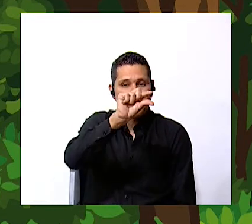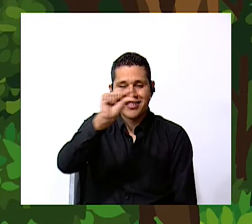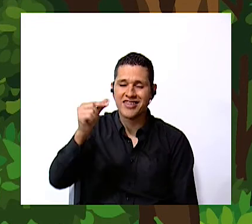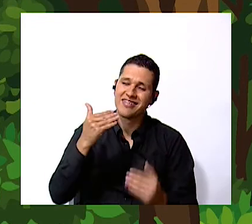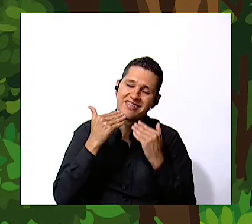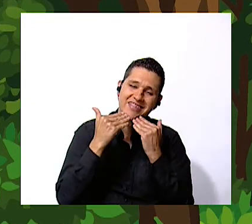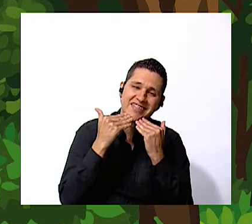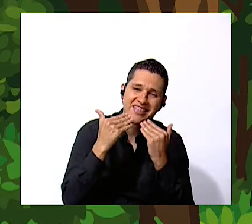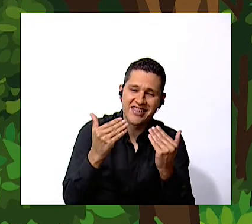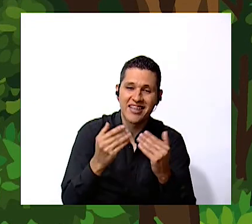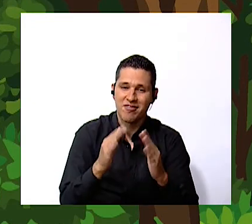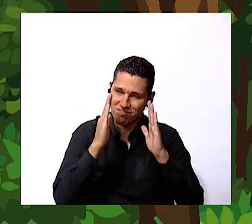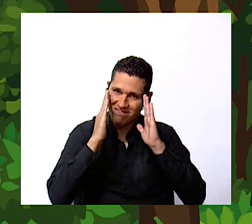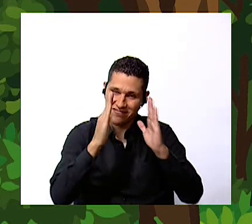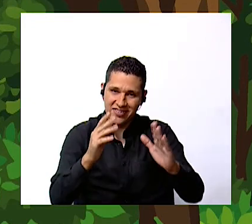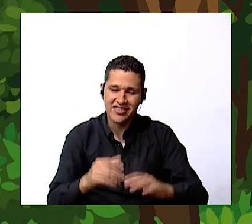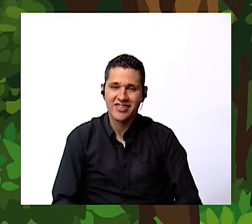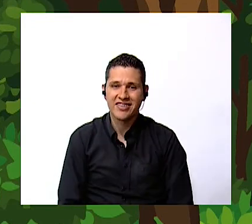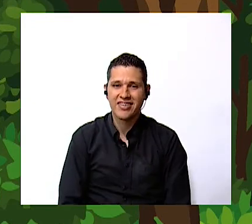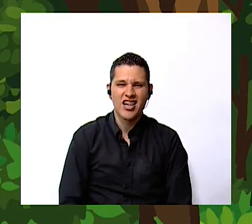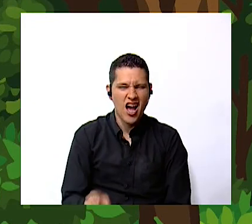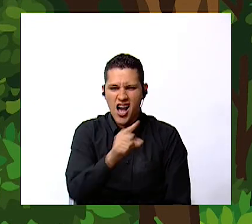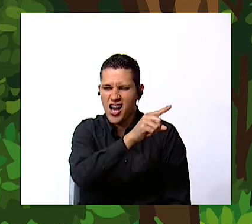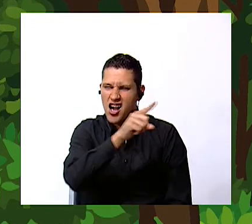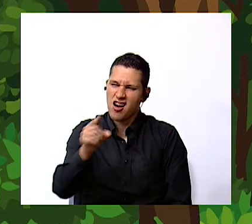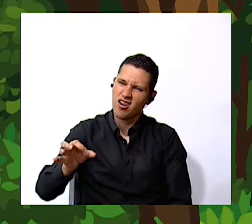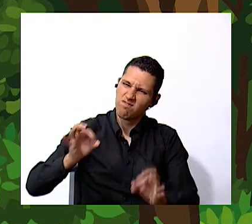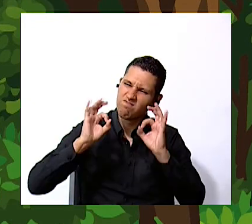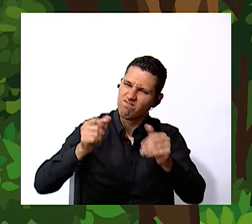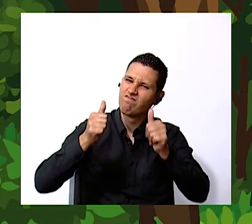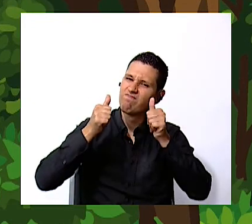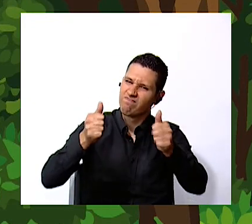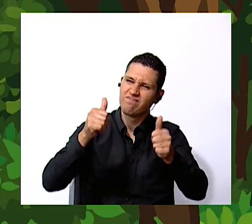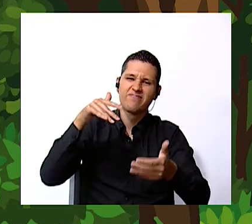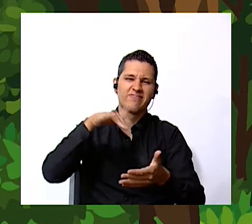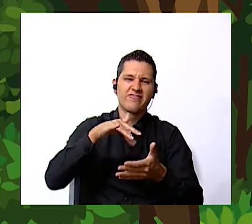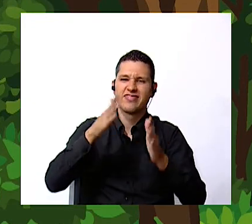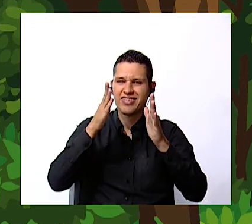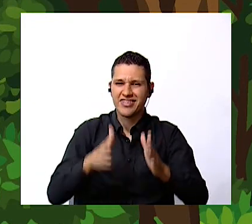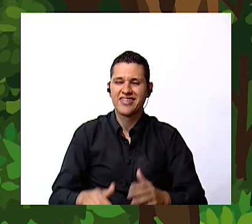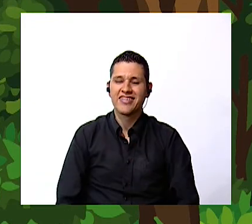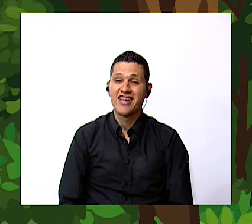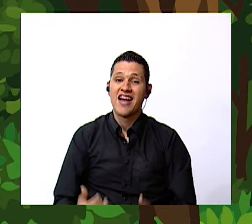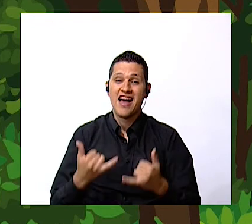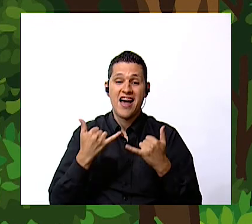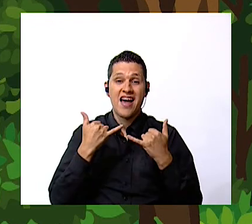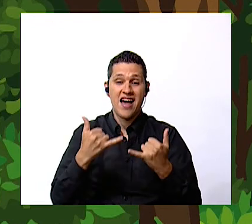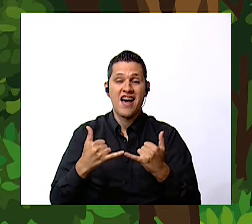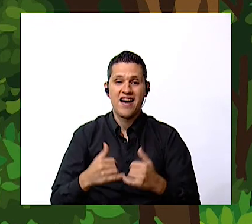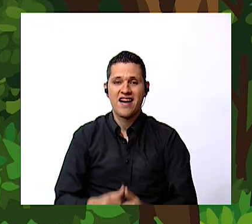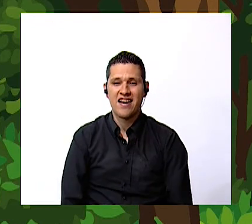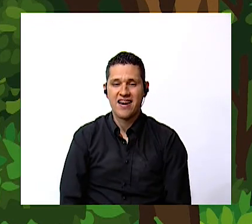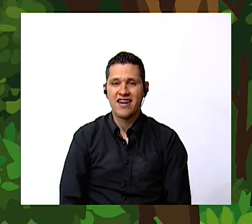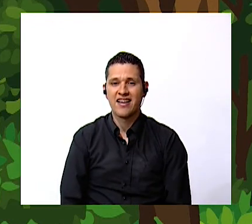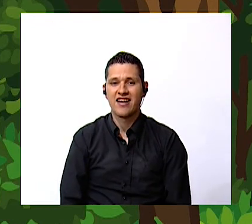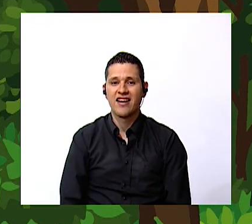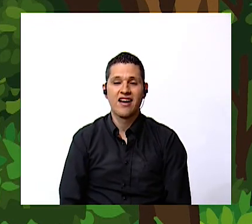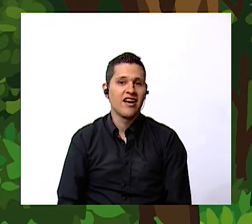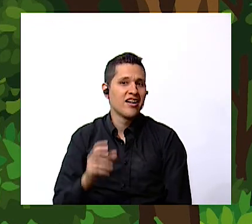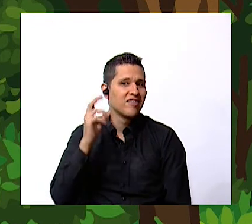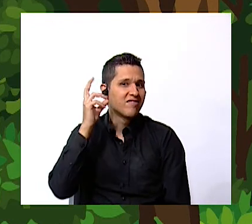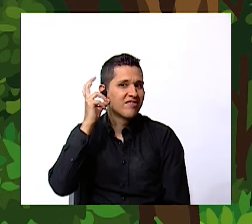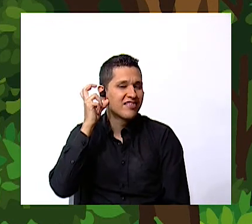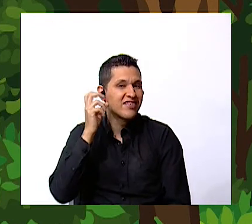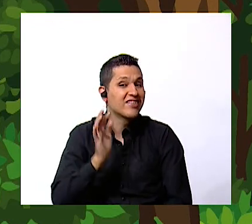for paying attention you are great students now as the song that you are listening says